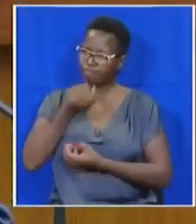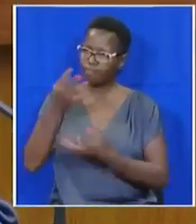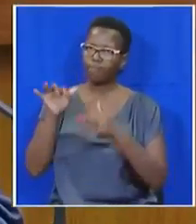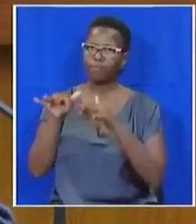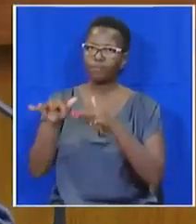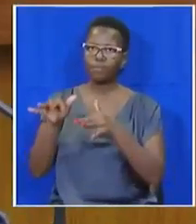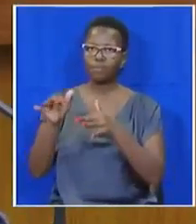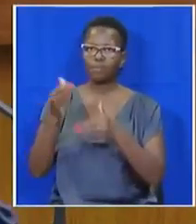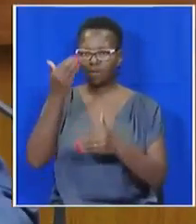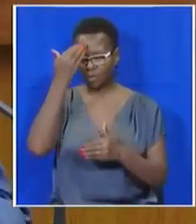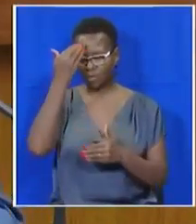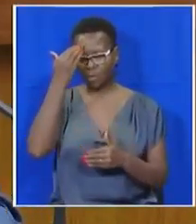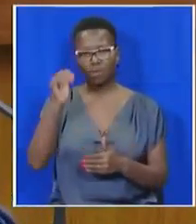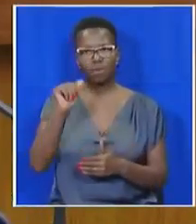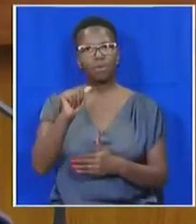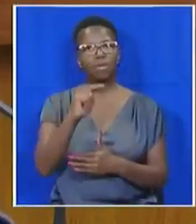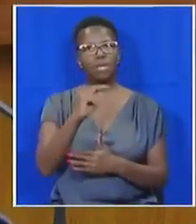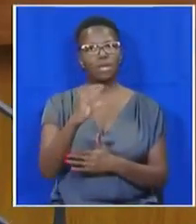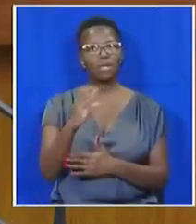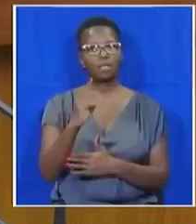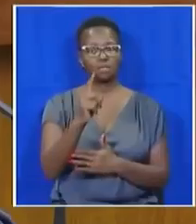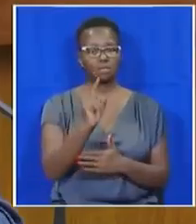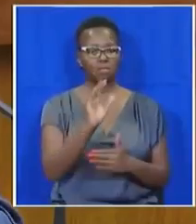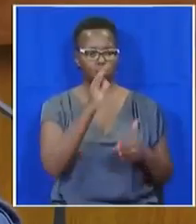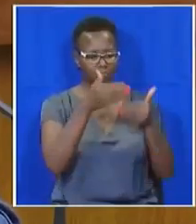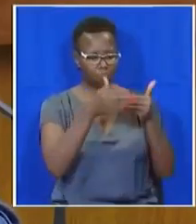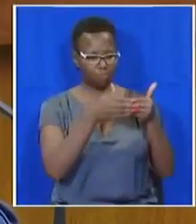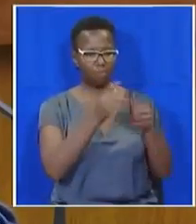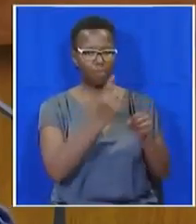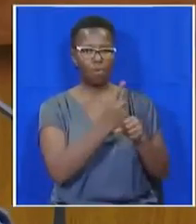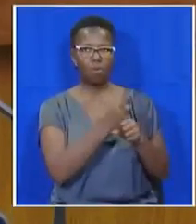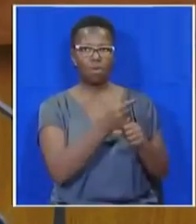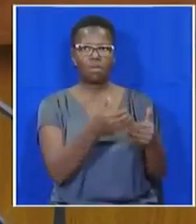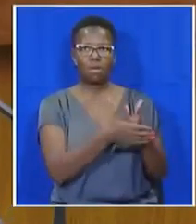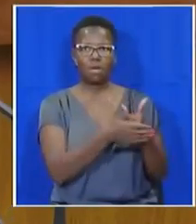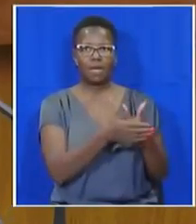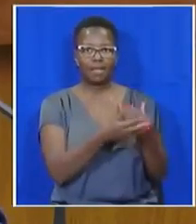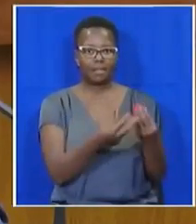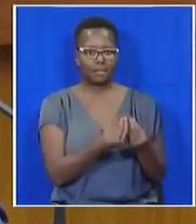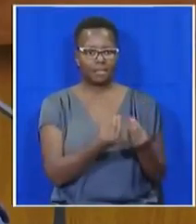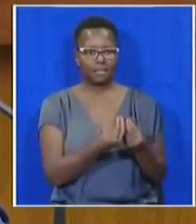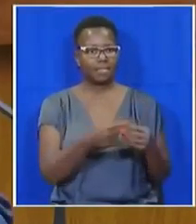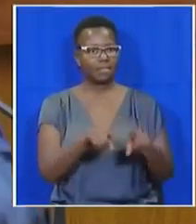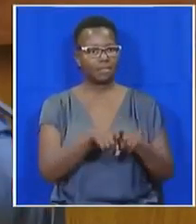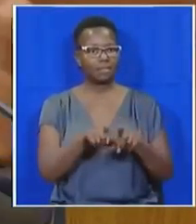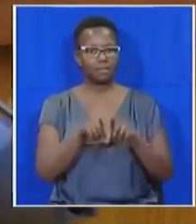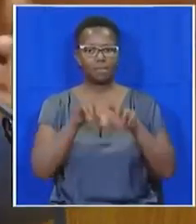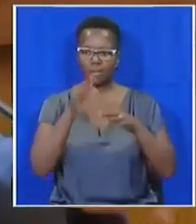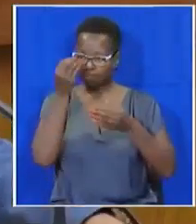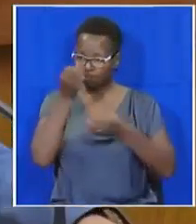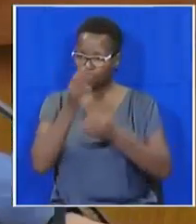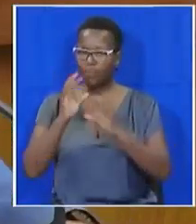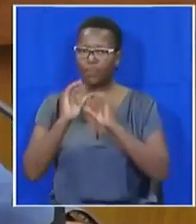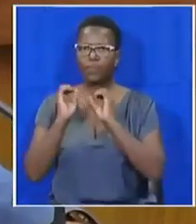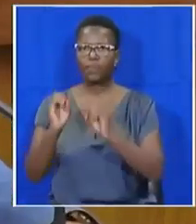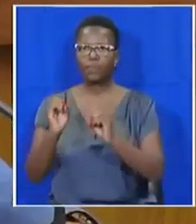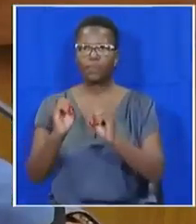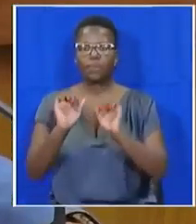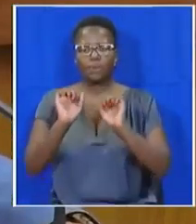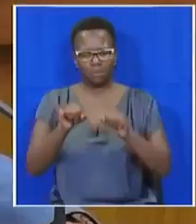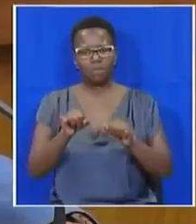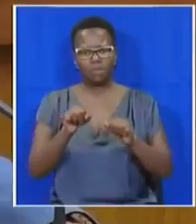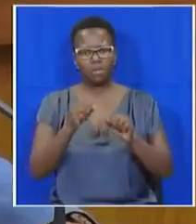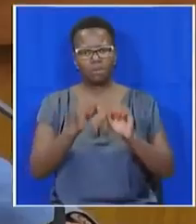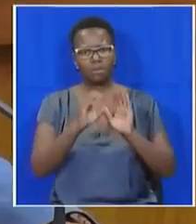ANC is not a very transparent party and thus they will report members of the Ethics Committee reporting back to the public.